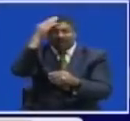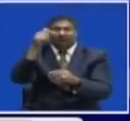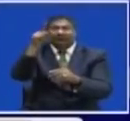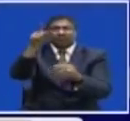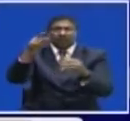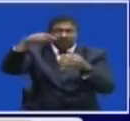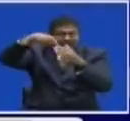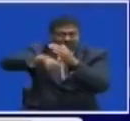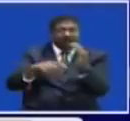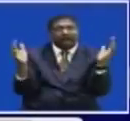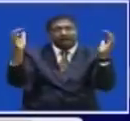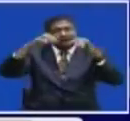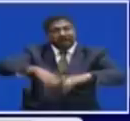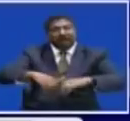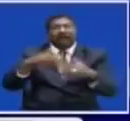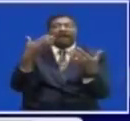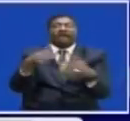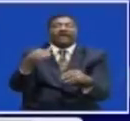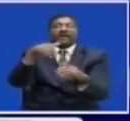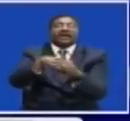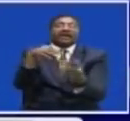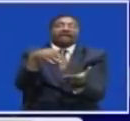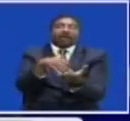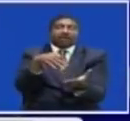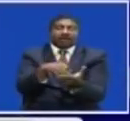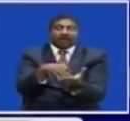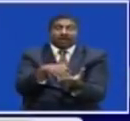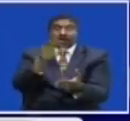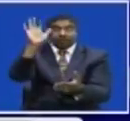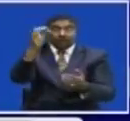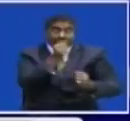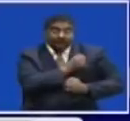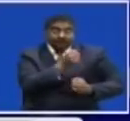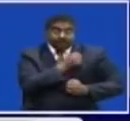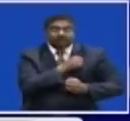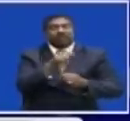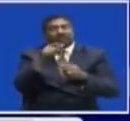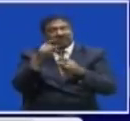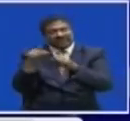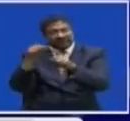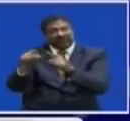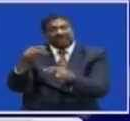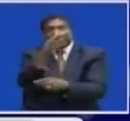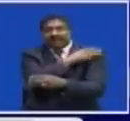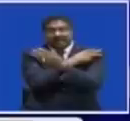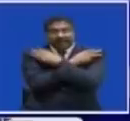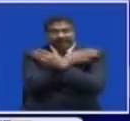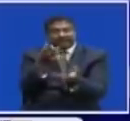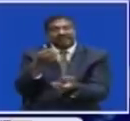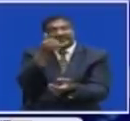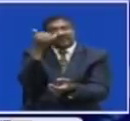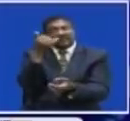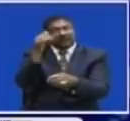10th February Liberian Authorities Deployed A team Comprising The army Police Immigration And drug Enforcement